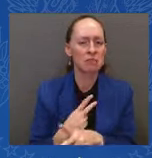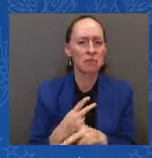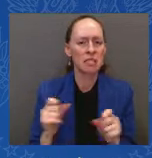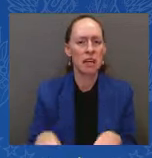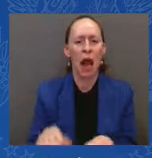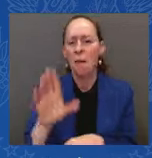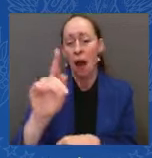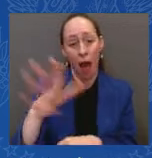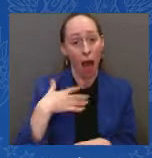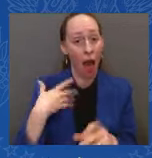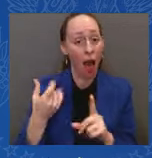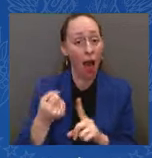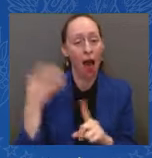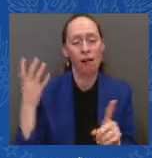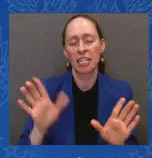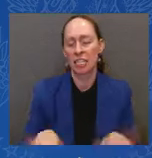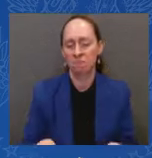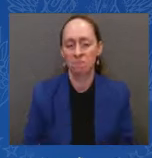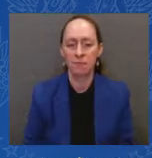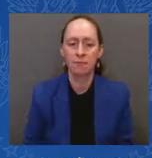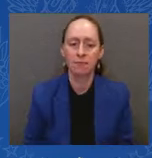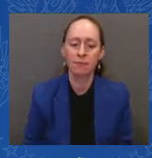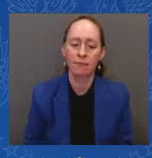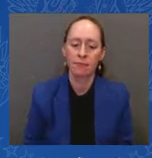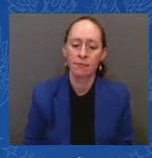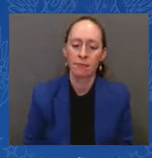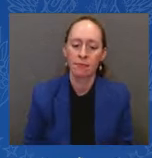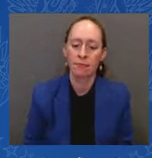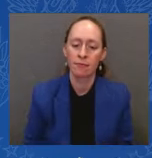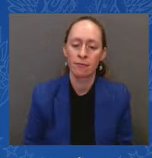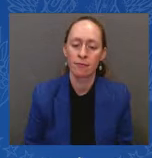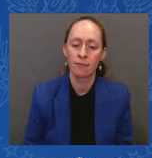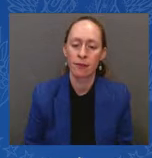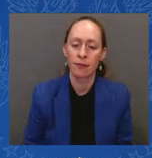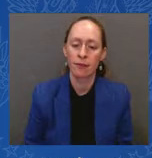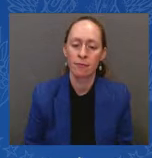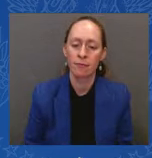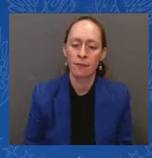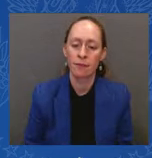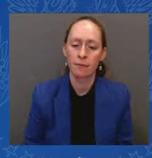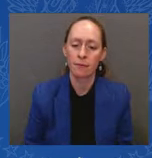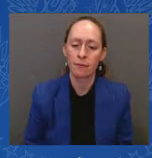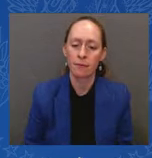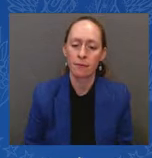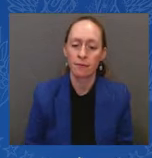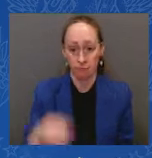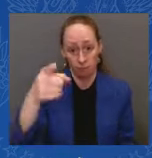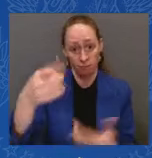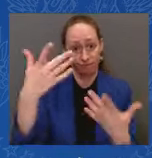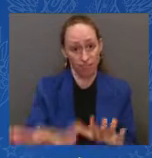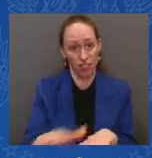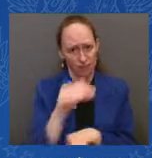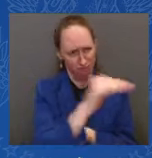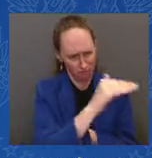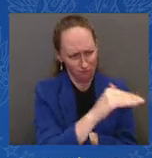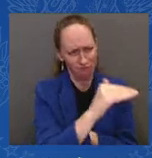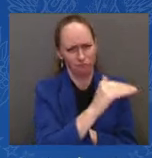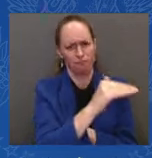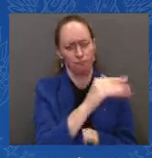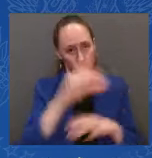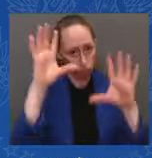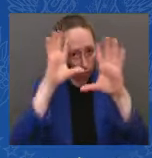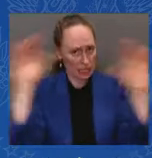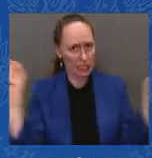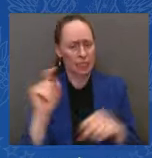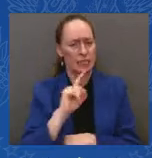Ukraine? The again, Mr. President? The Have you promised President Zelenskyy during his visit in the White House that you